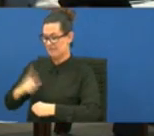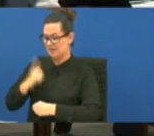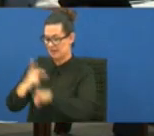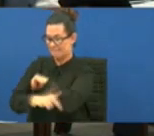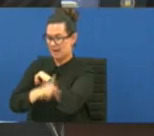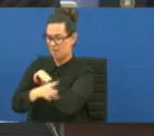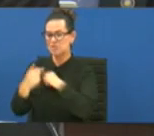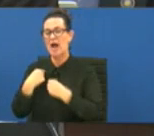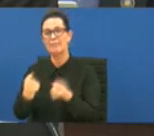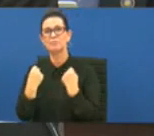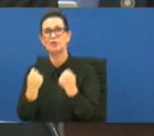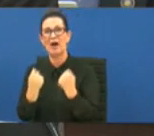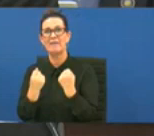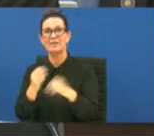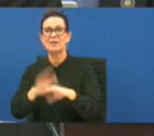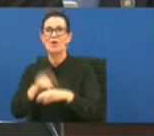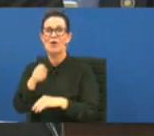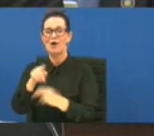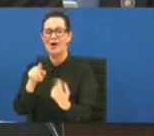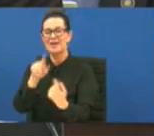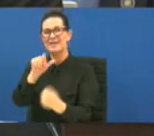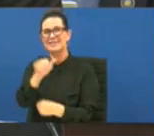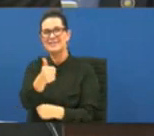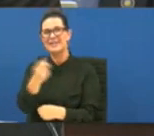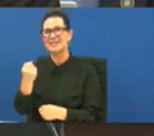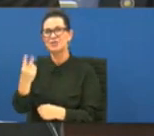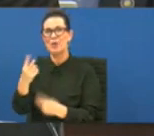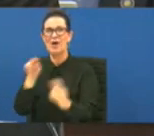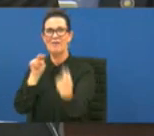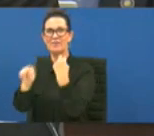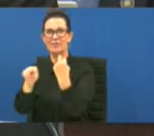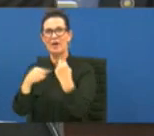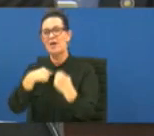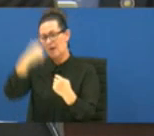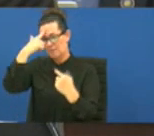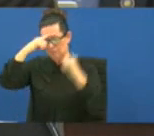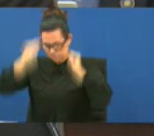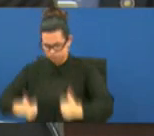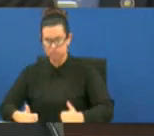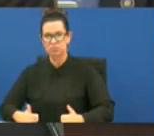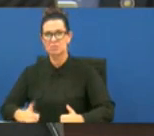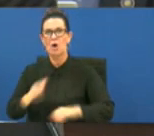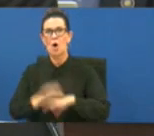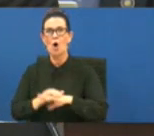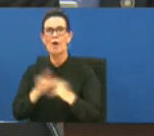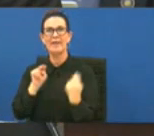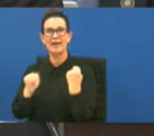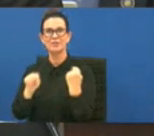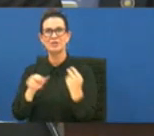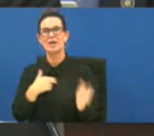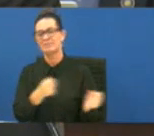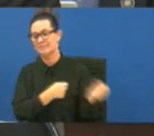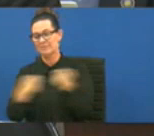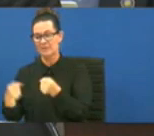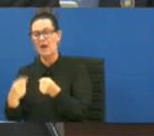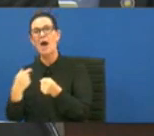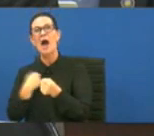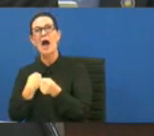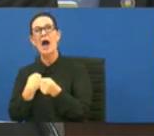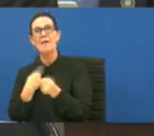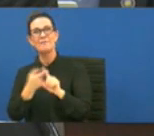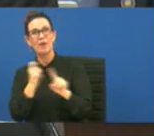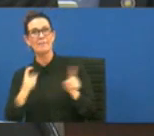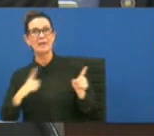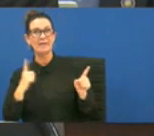to the 10-12 split and i have a mental breakdown on side of the interstate am i considered from livingston parish or